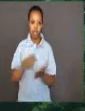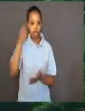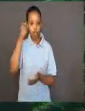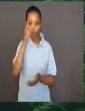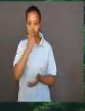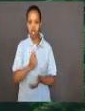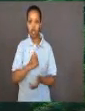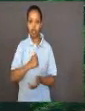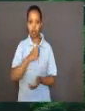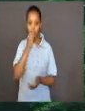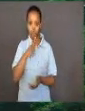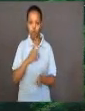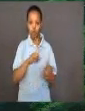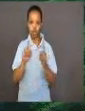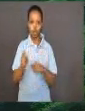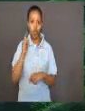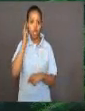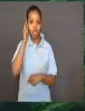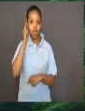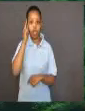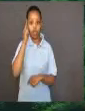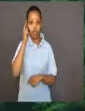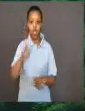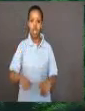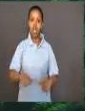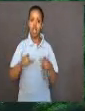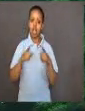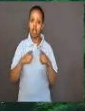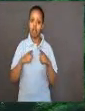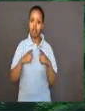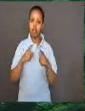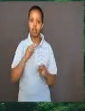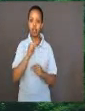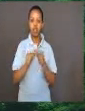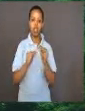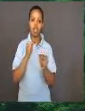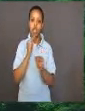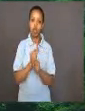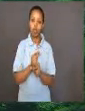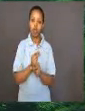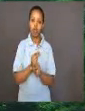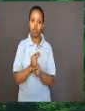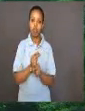theory think that life is a natural property of the universe,